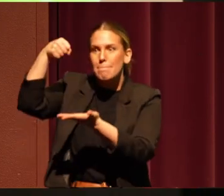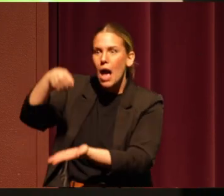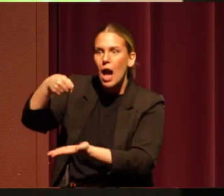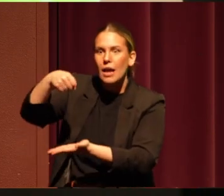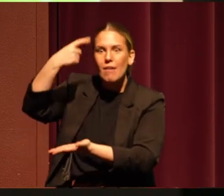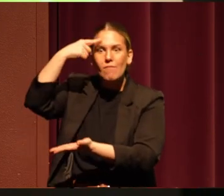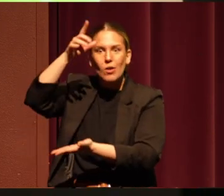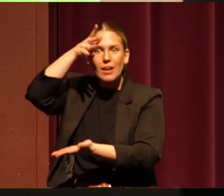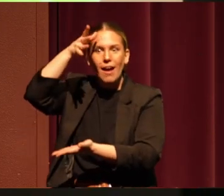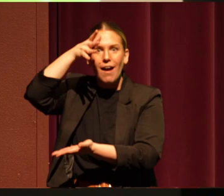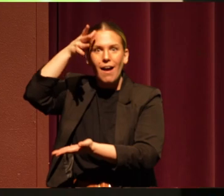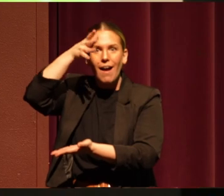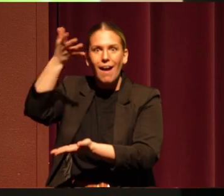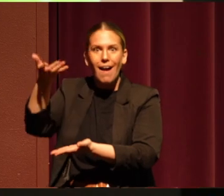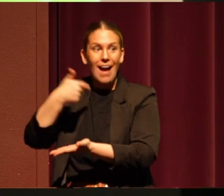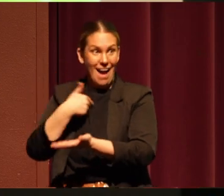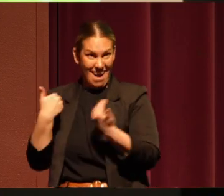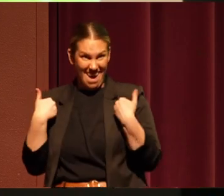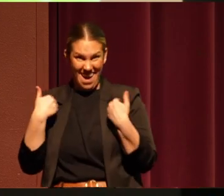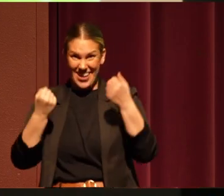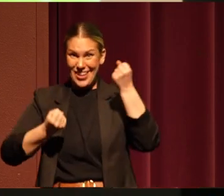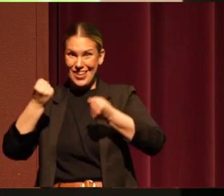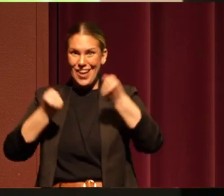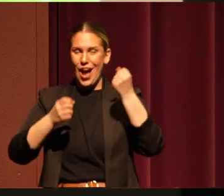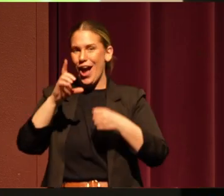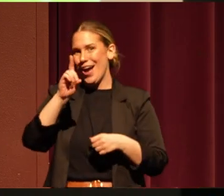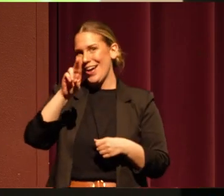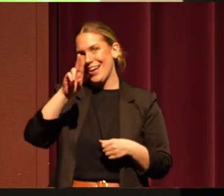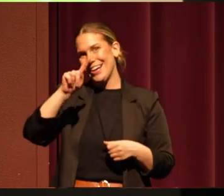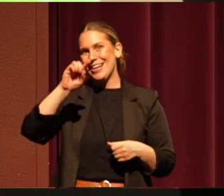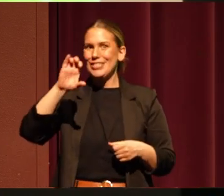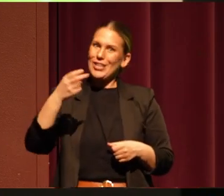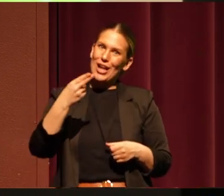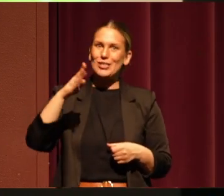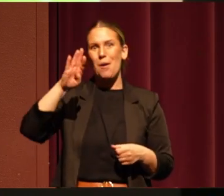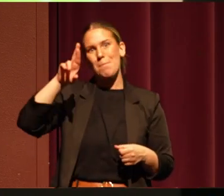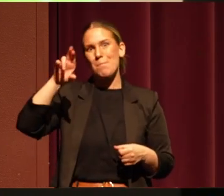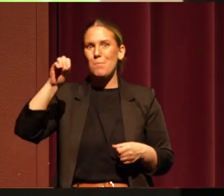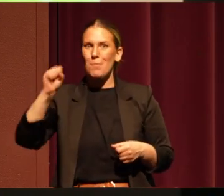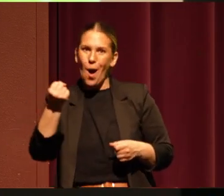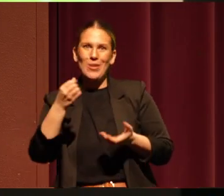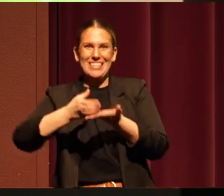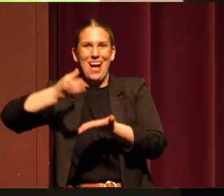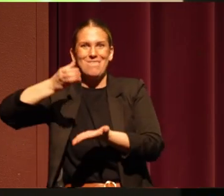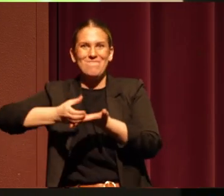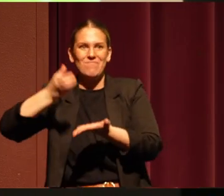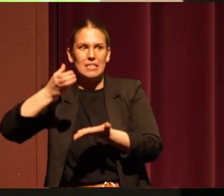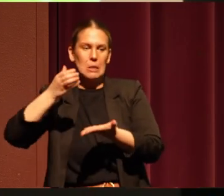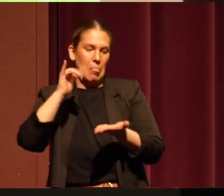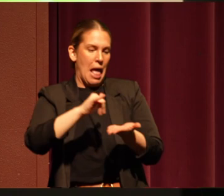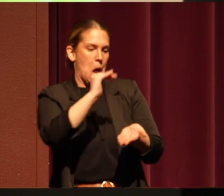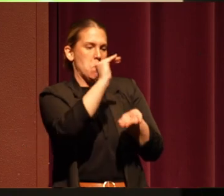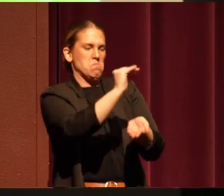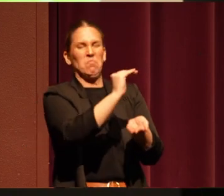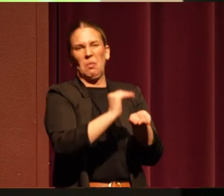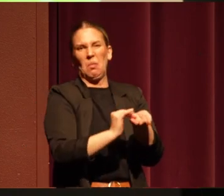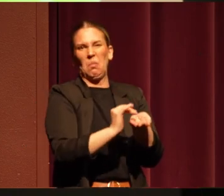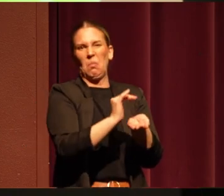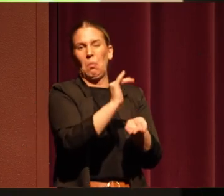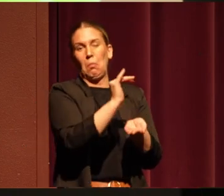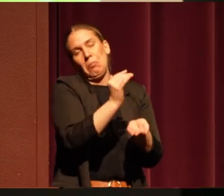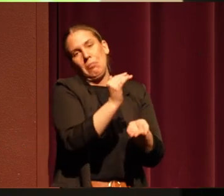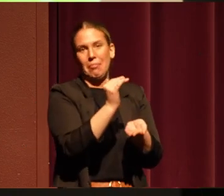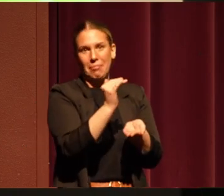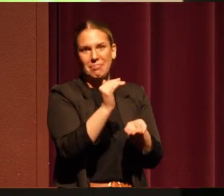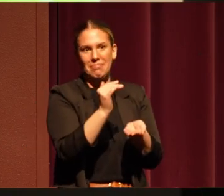And so what I happened to have in the car was a Dutch Brothers cup. And so that was way less than his normal quota. So you would think he would be really